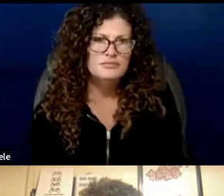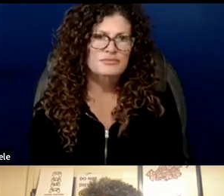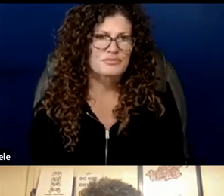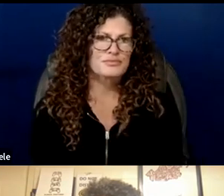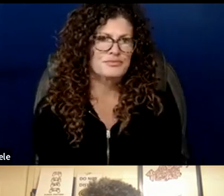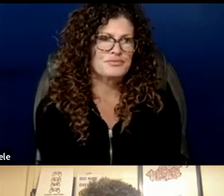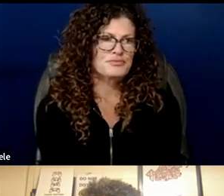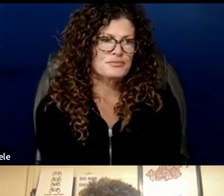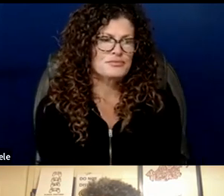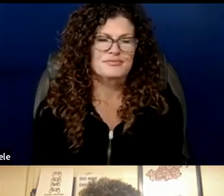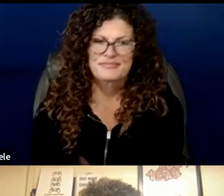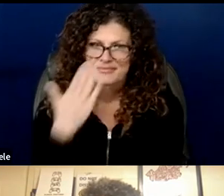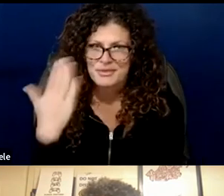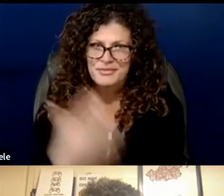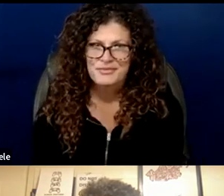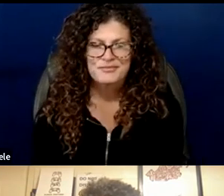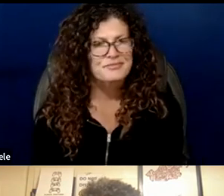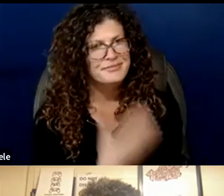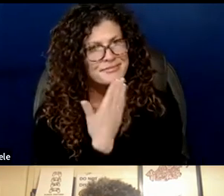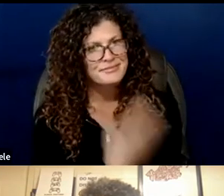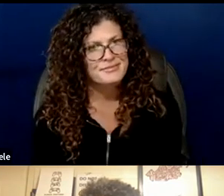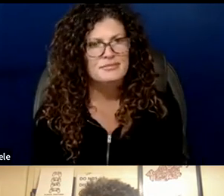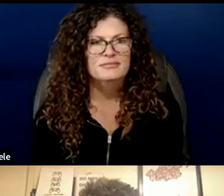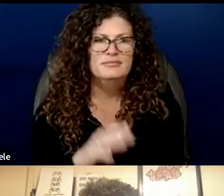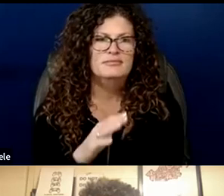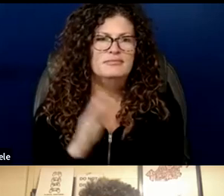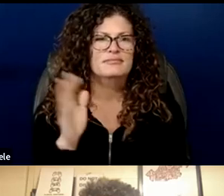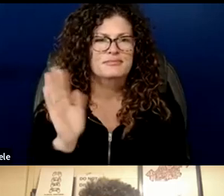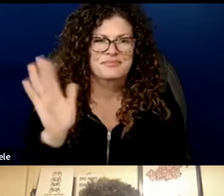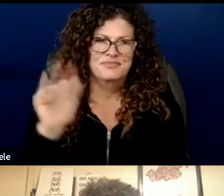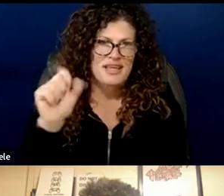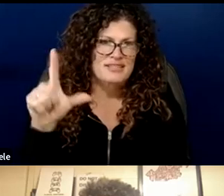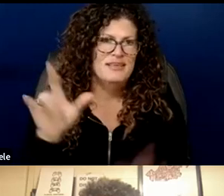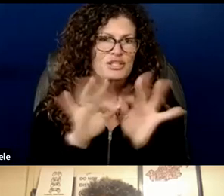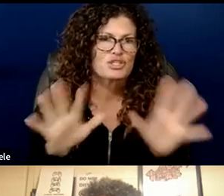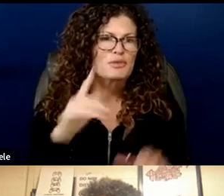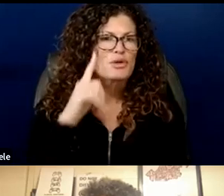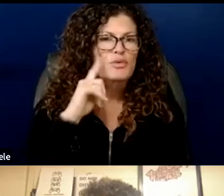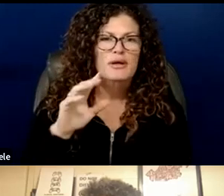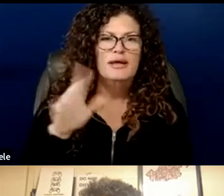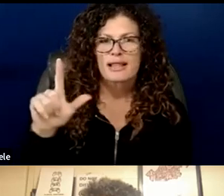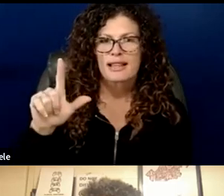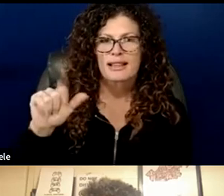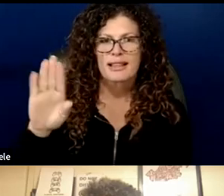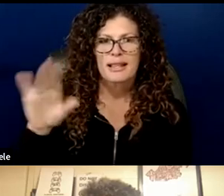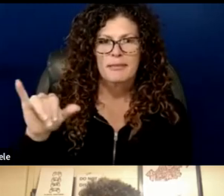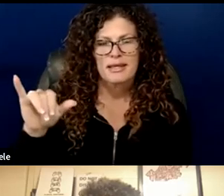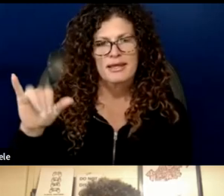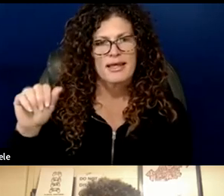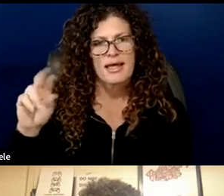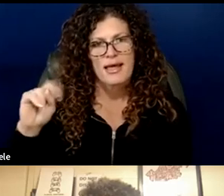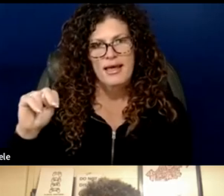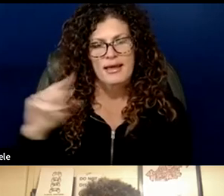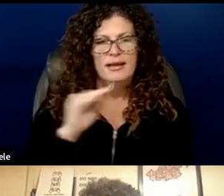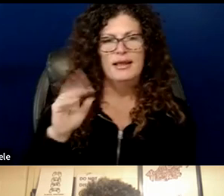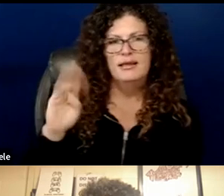thank you very you you very much and our american sign language interpreters tonight are liby ann mayola and